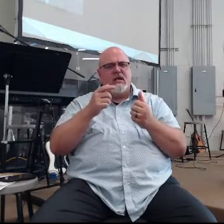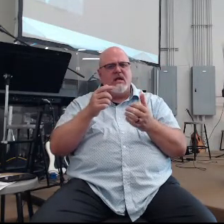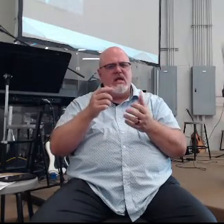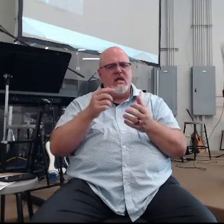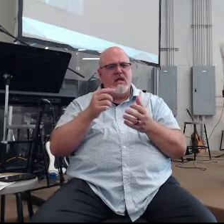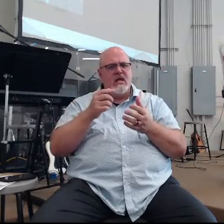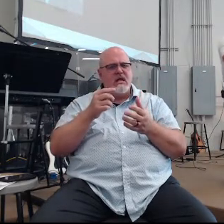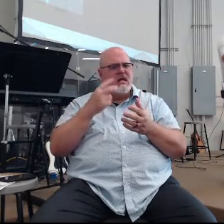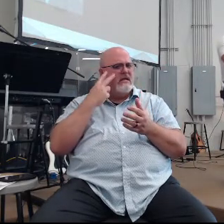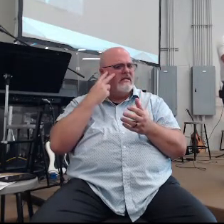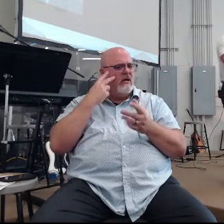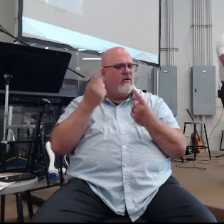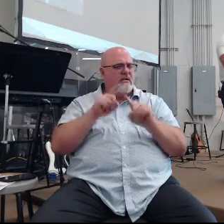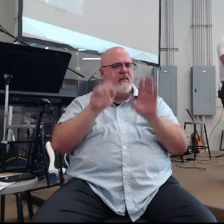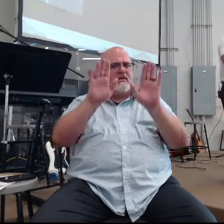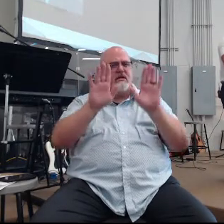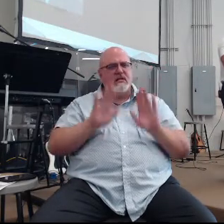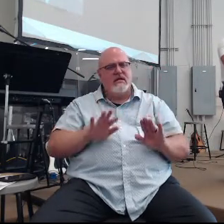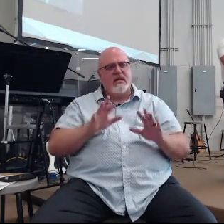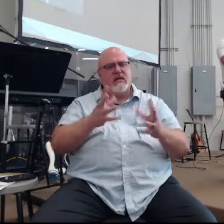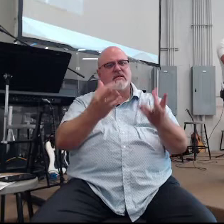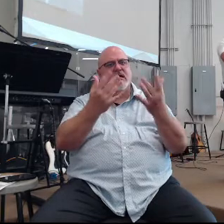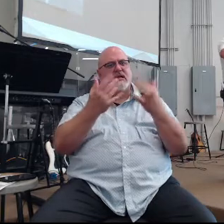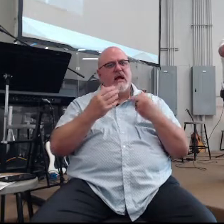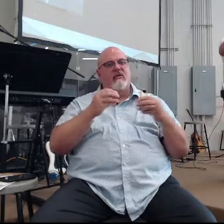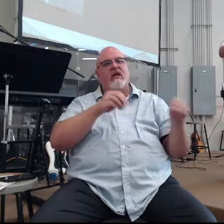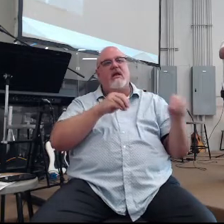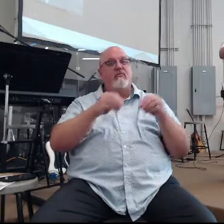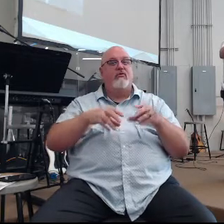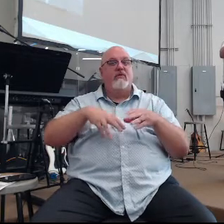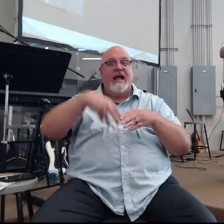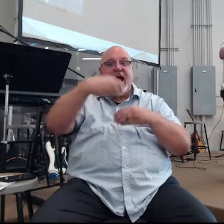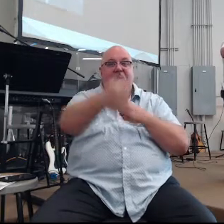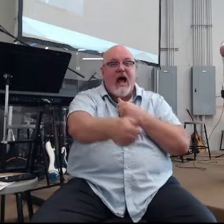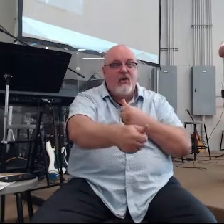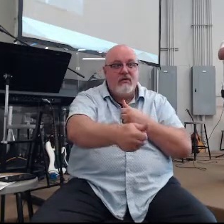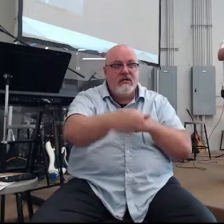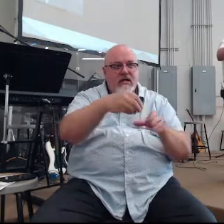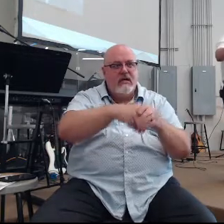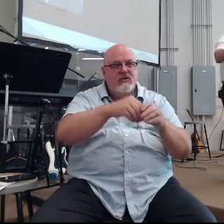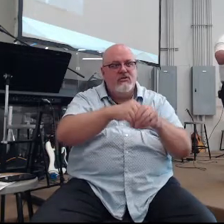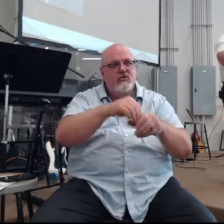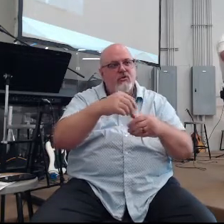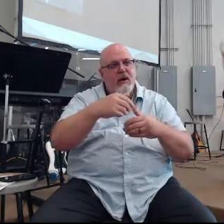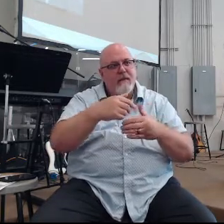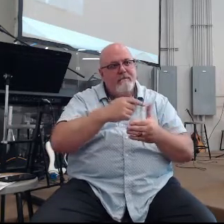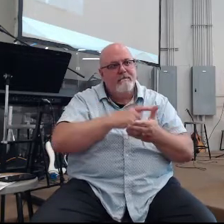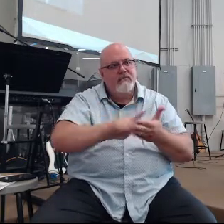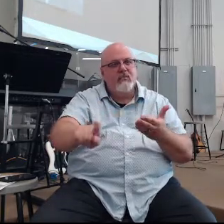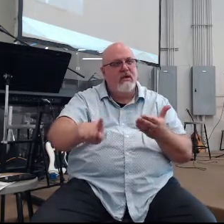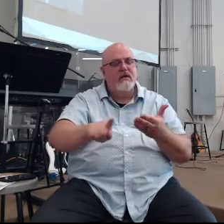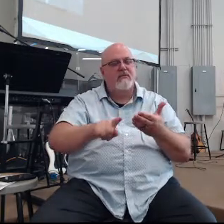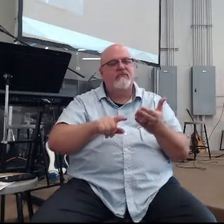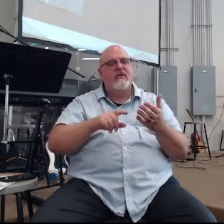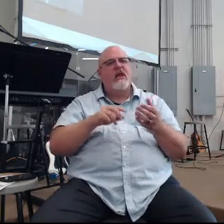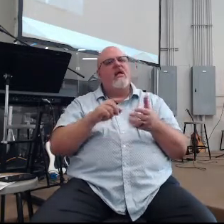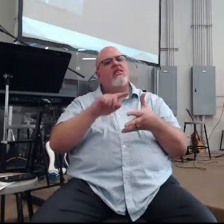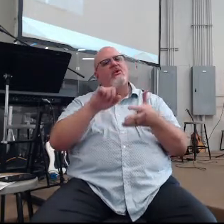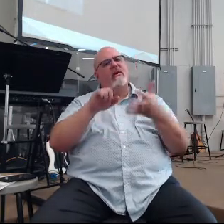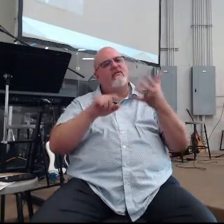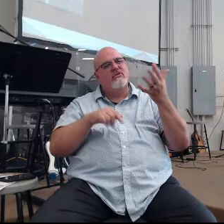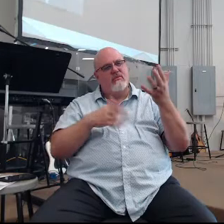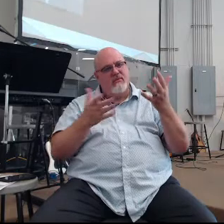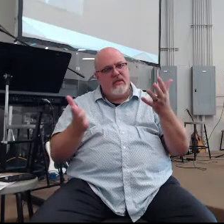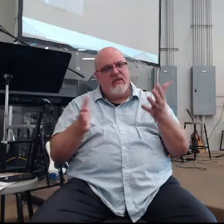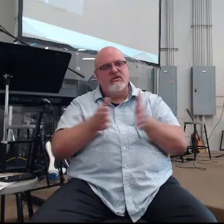experiencing here on Sundays in our gathering and move it out from here, individually and collectively? Because there are some things that